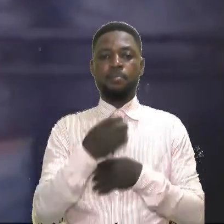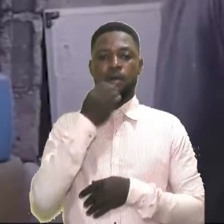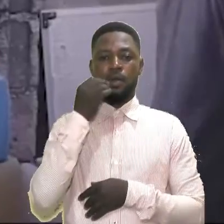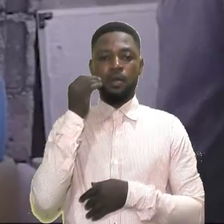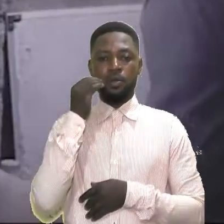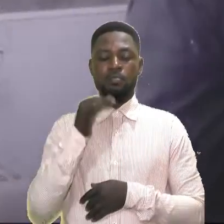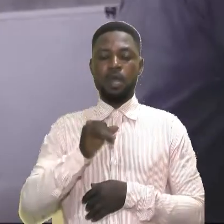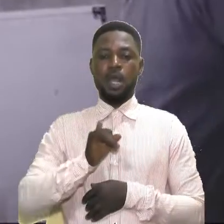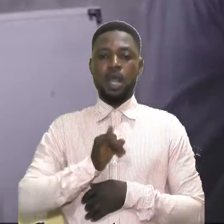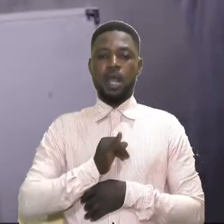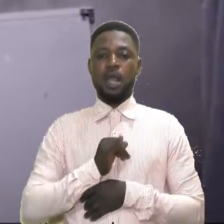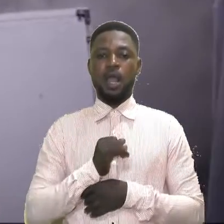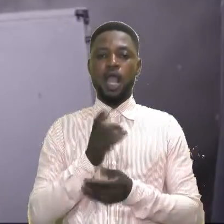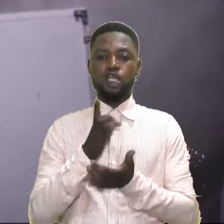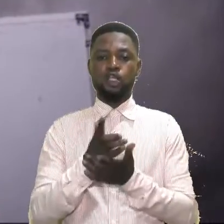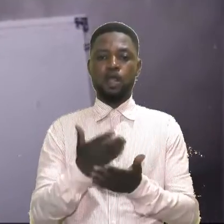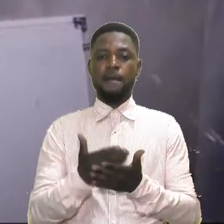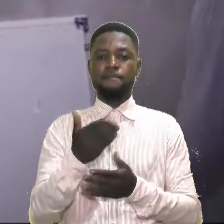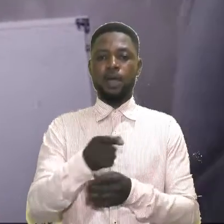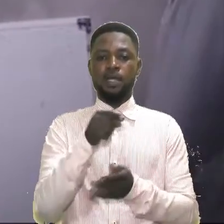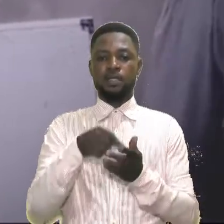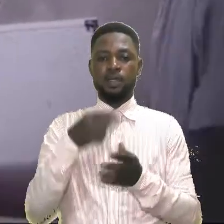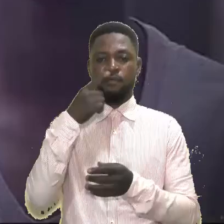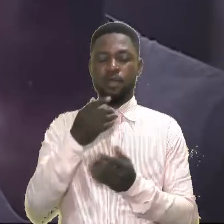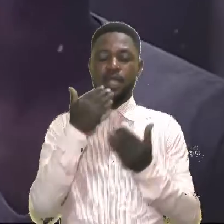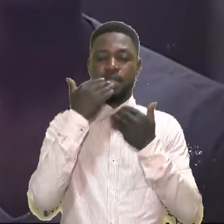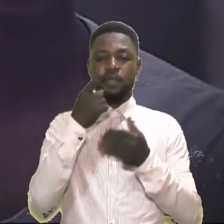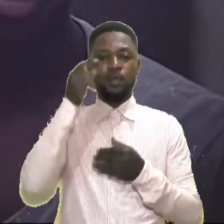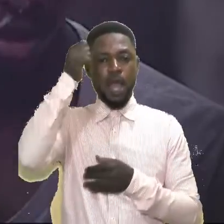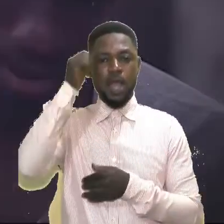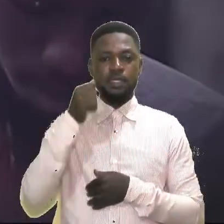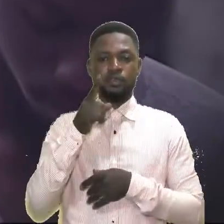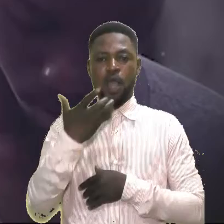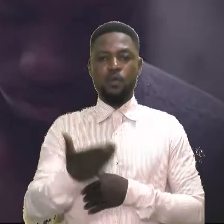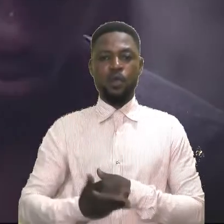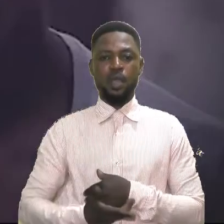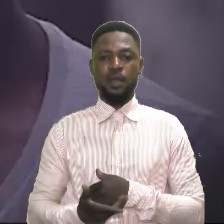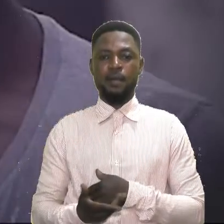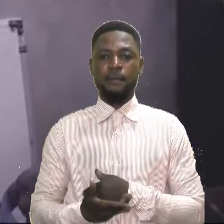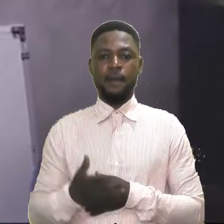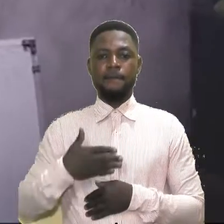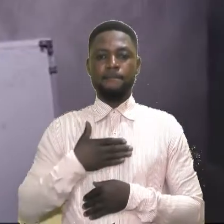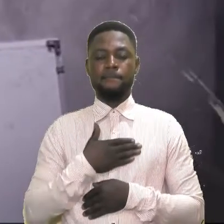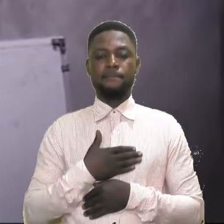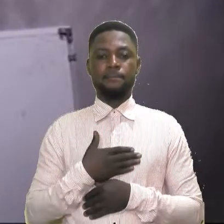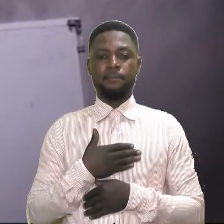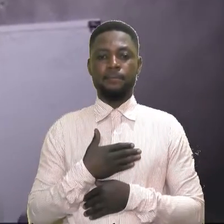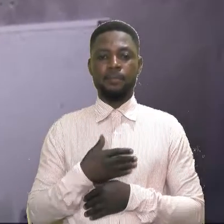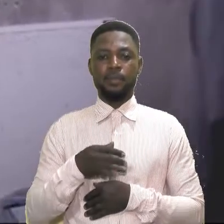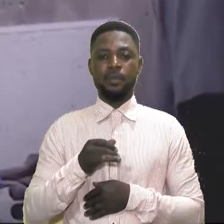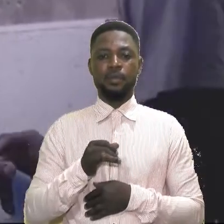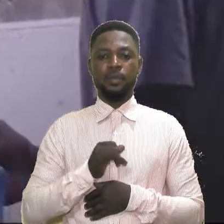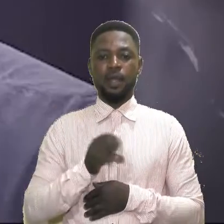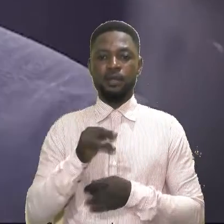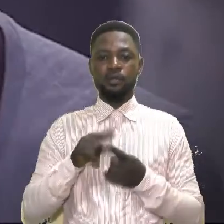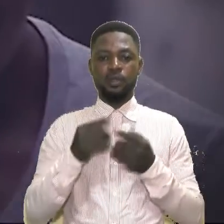from work, I stopped by to get you a Thank you, Auntie. Thank You're welcome. I think I deserve